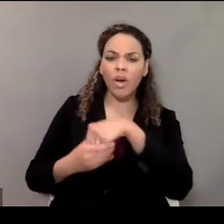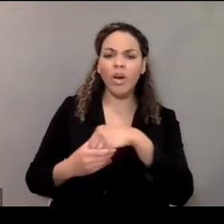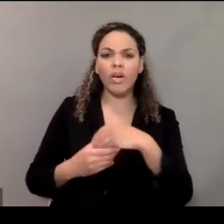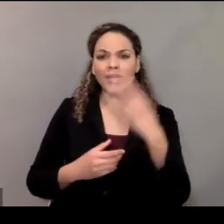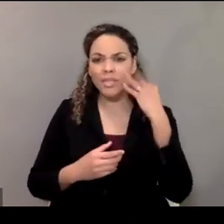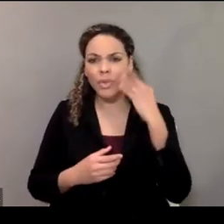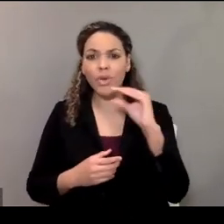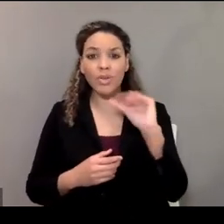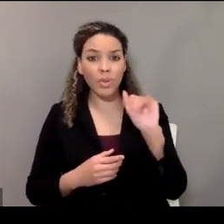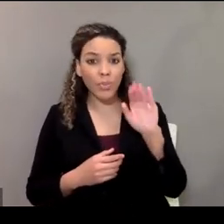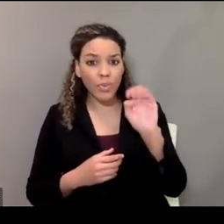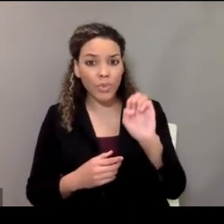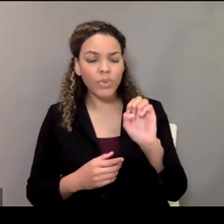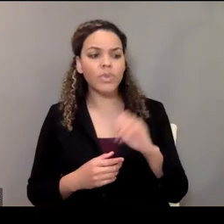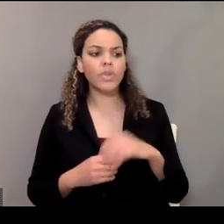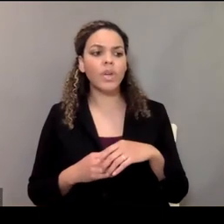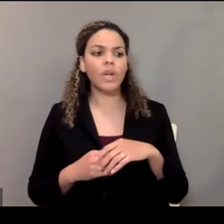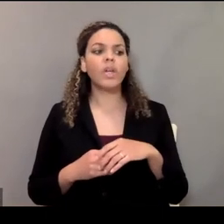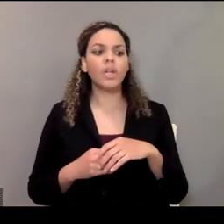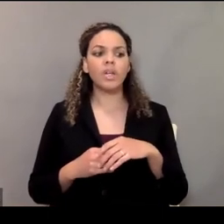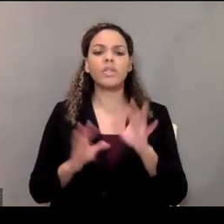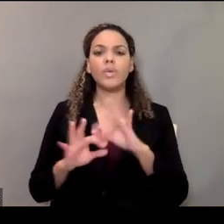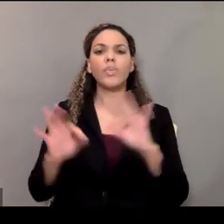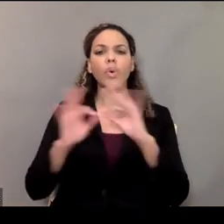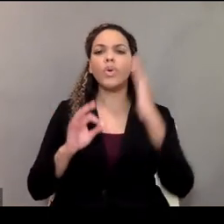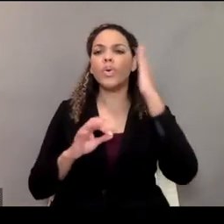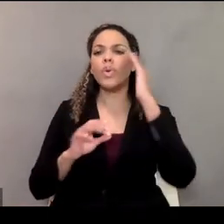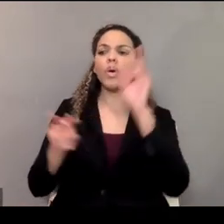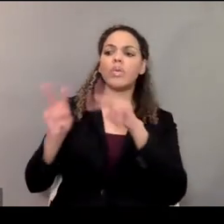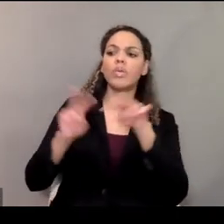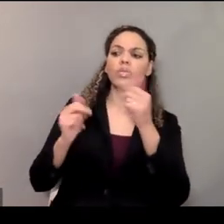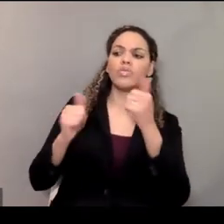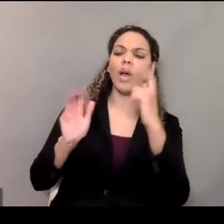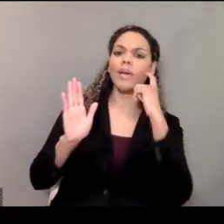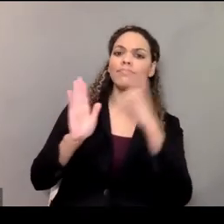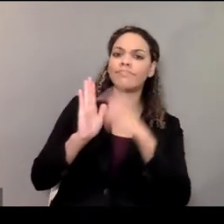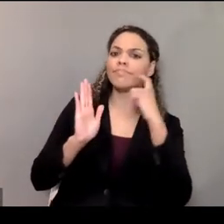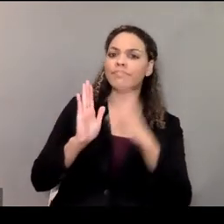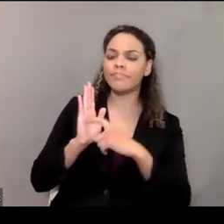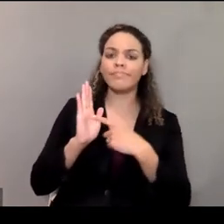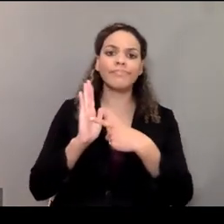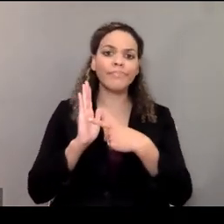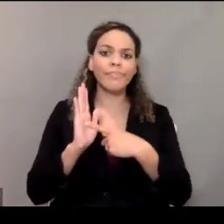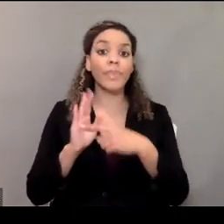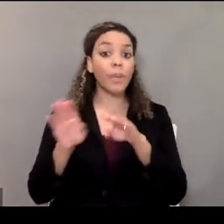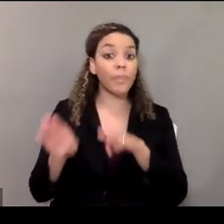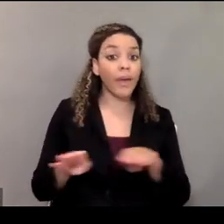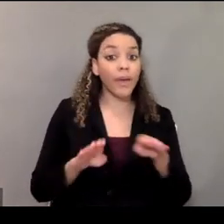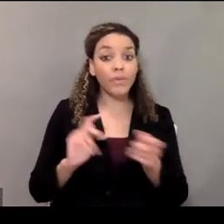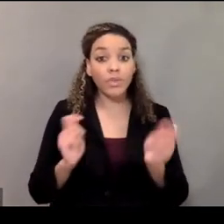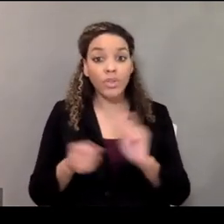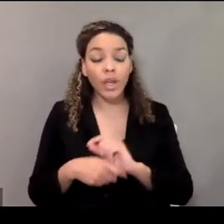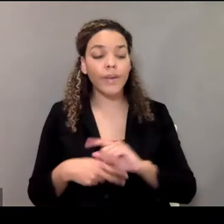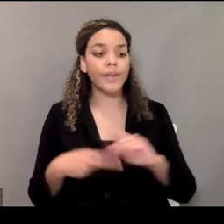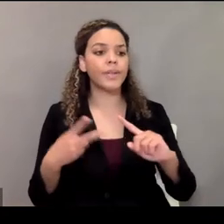when they're experiencing abuse, know the signs to look for. And here we have sudden change in behavior,